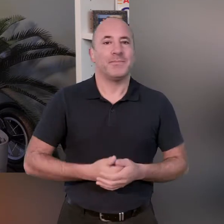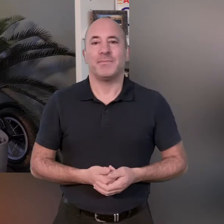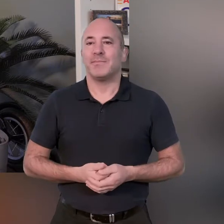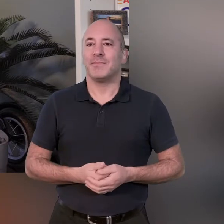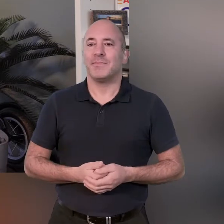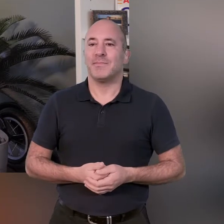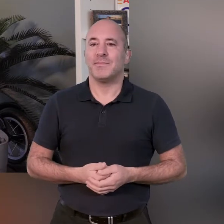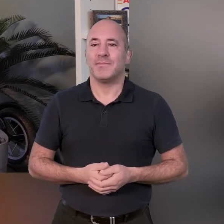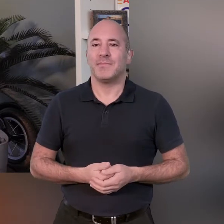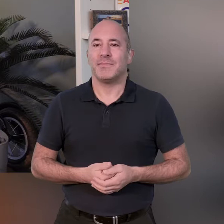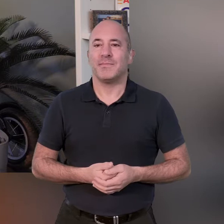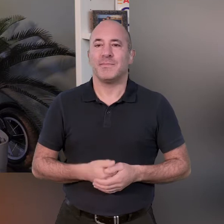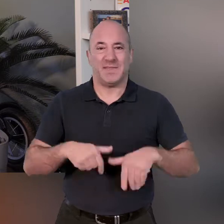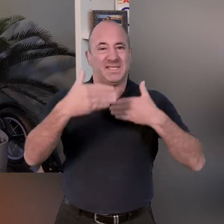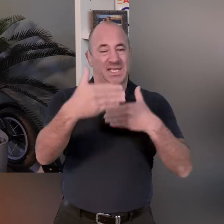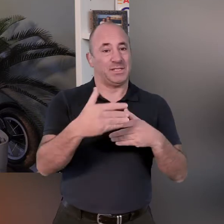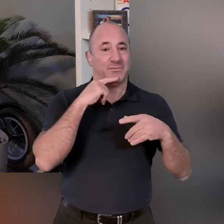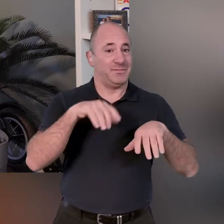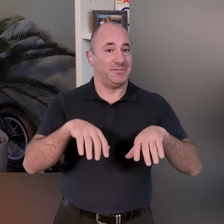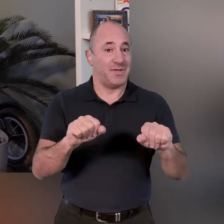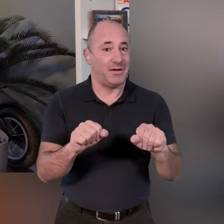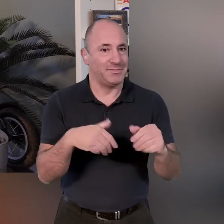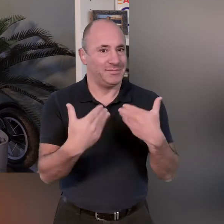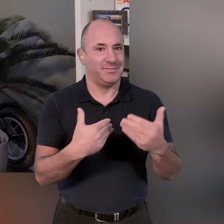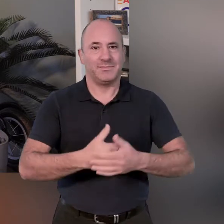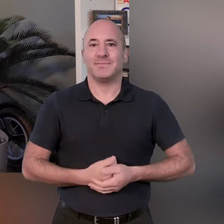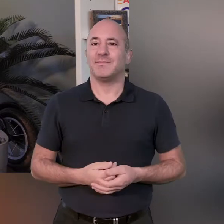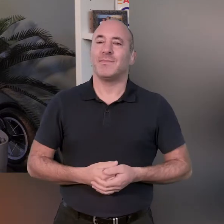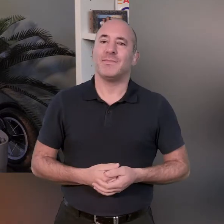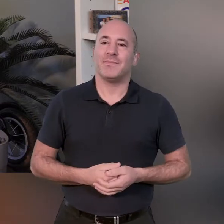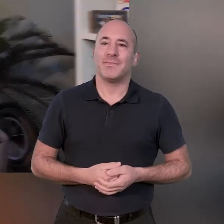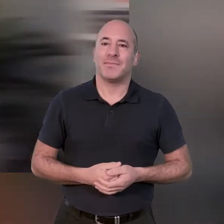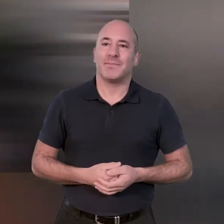you have access to it and we will get started with the session